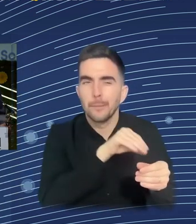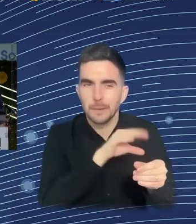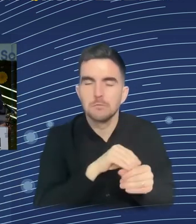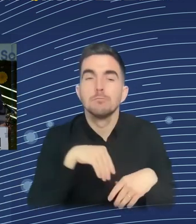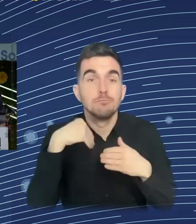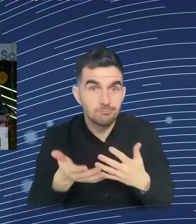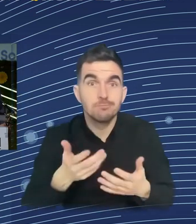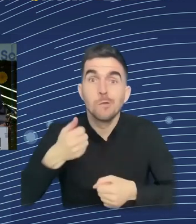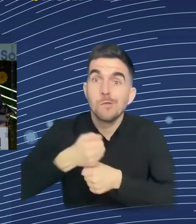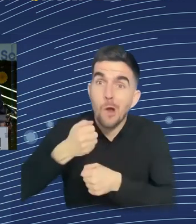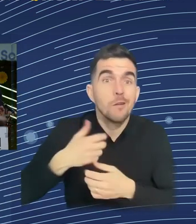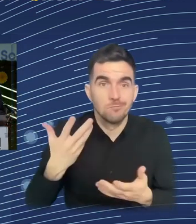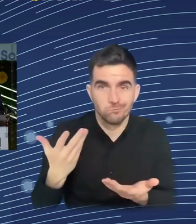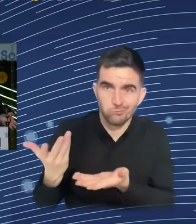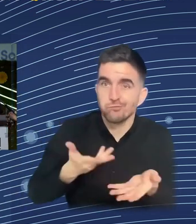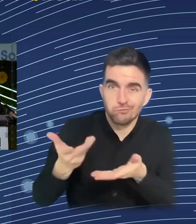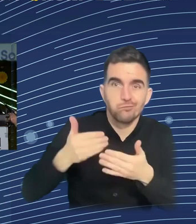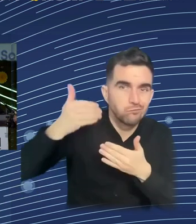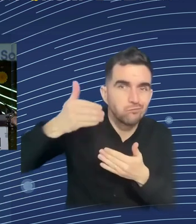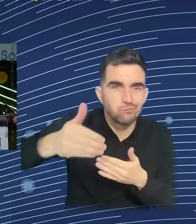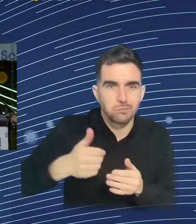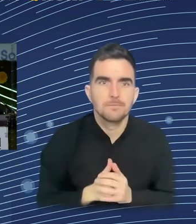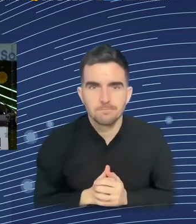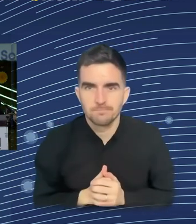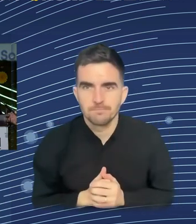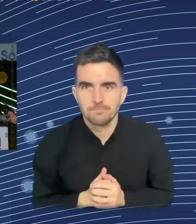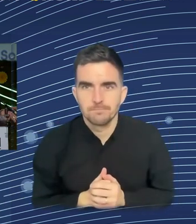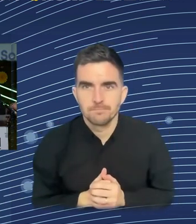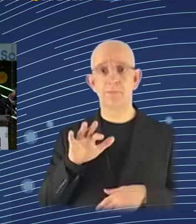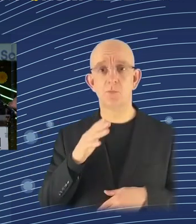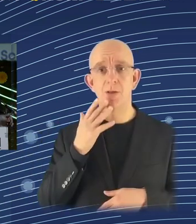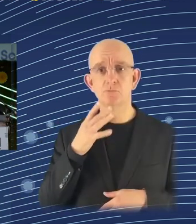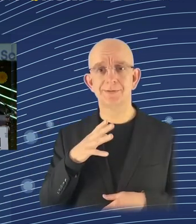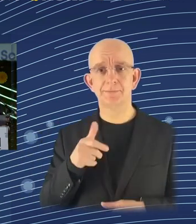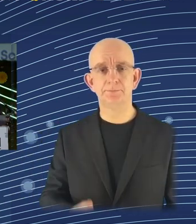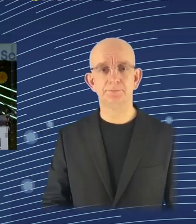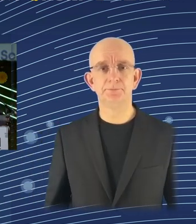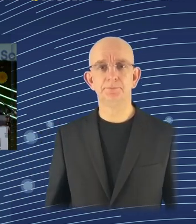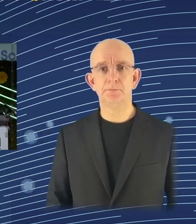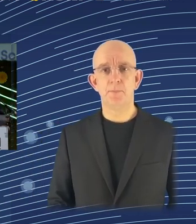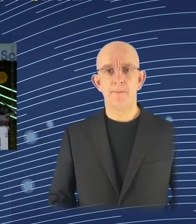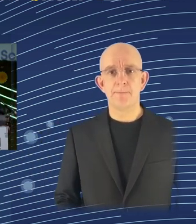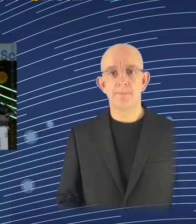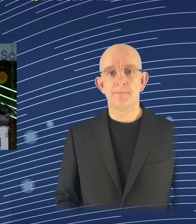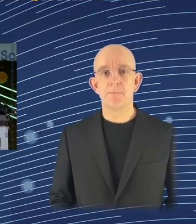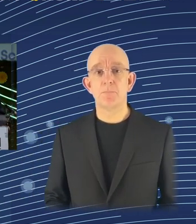competition with high-tech goods, and we're already seeing it, in fact, with electric cars, for example, that you all know about.